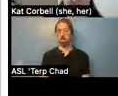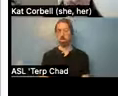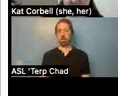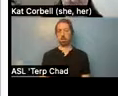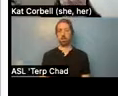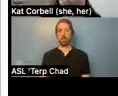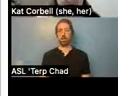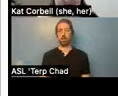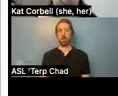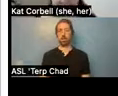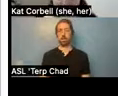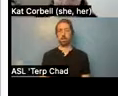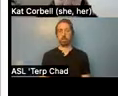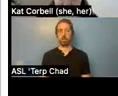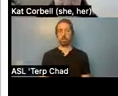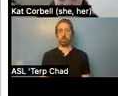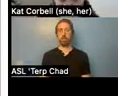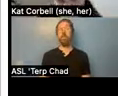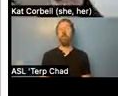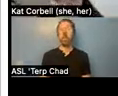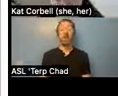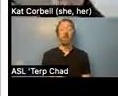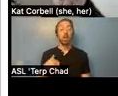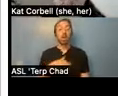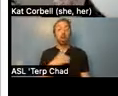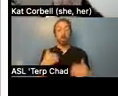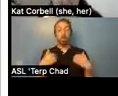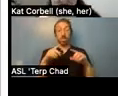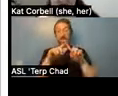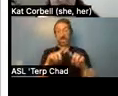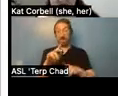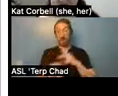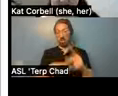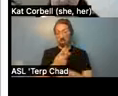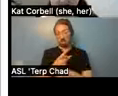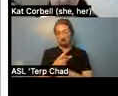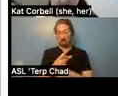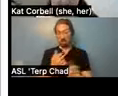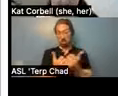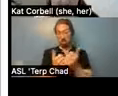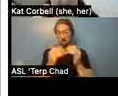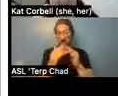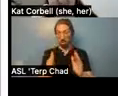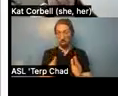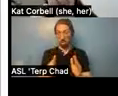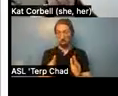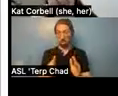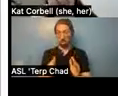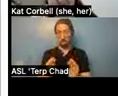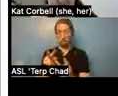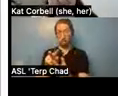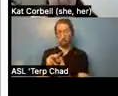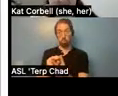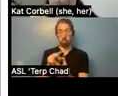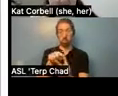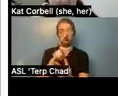So we have different types of supportive housing. Um, two main categories are transitional and permanent. Um,